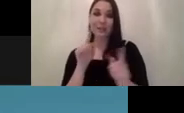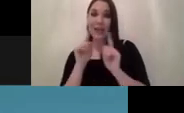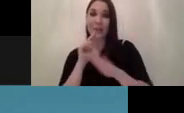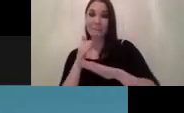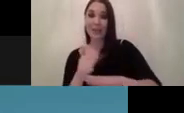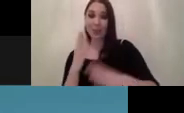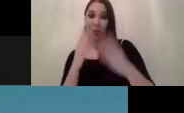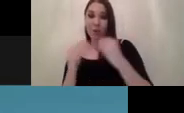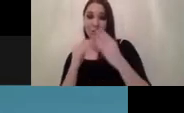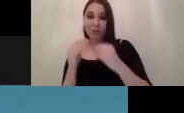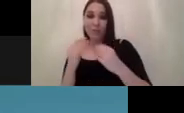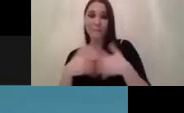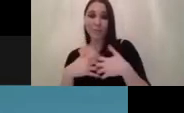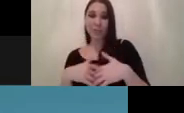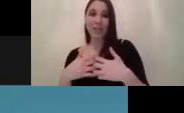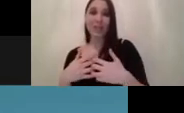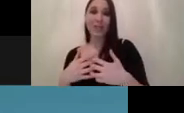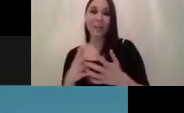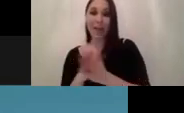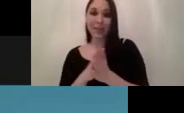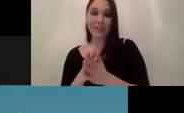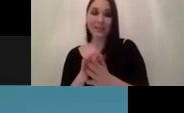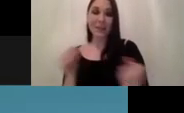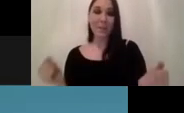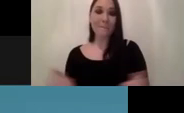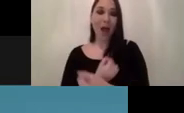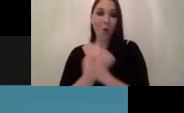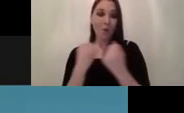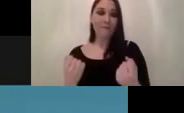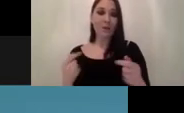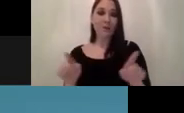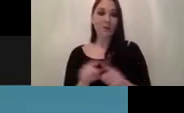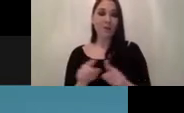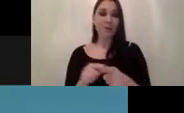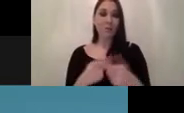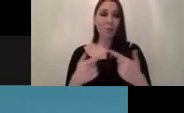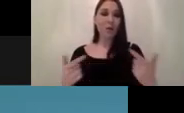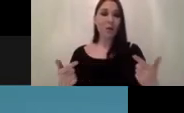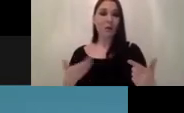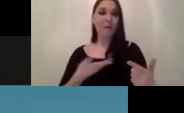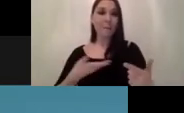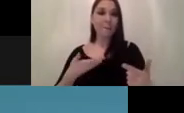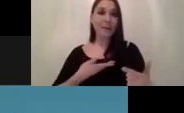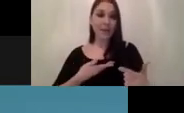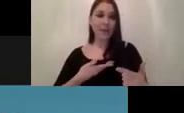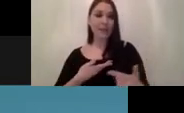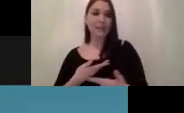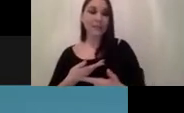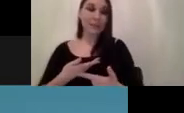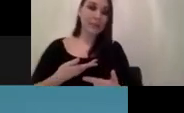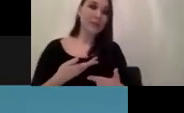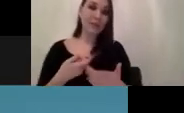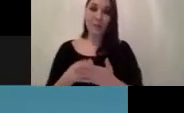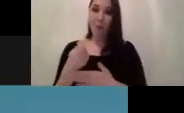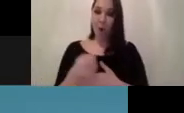methods so i think this is really powerful and i think also a lot of companies have bought into the trend so on the